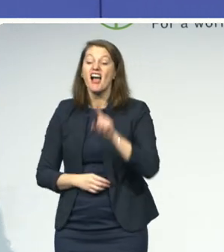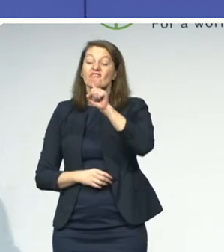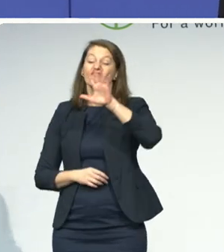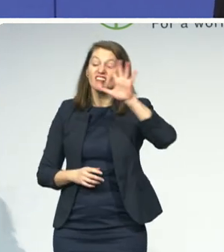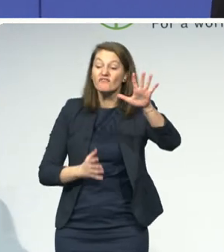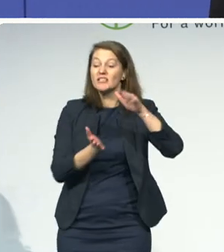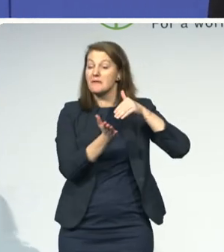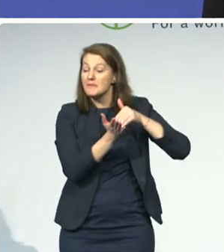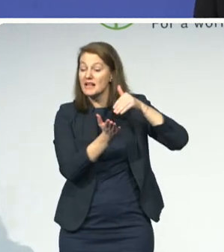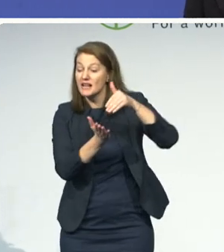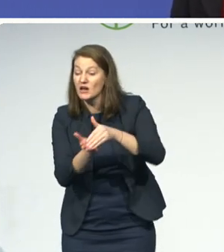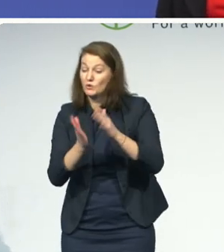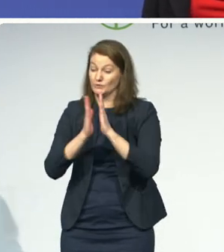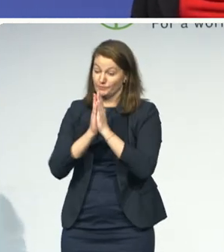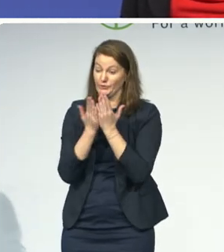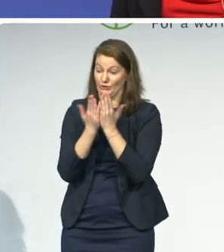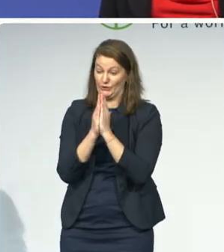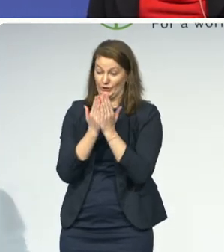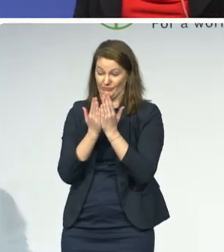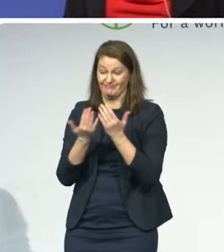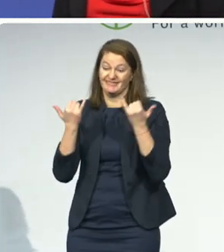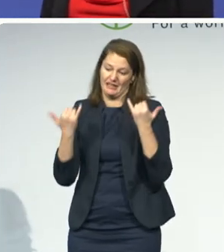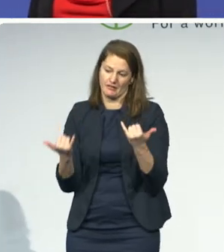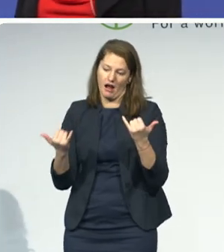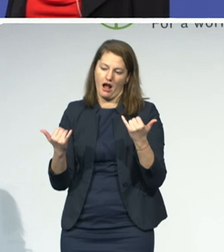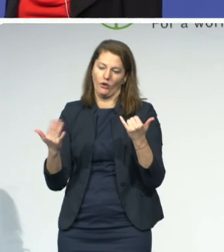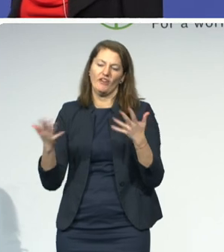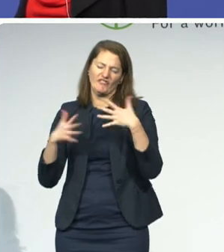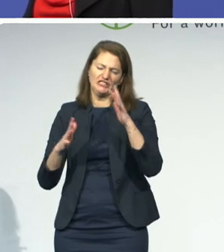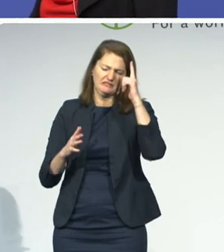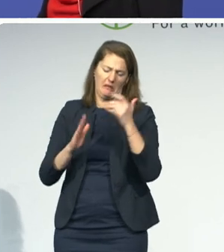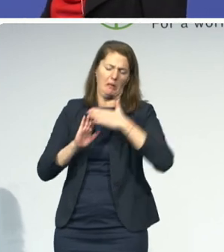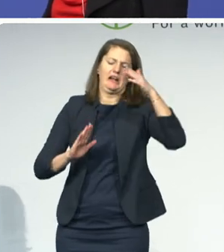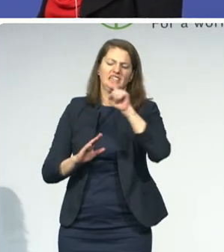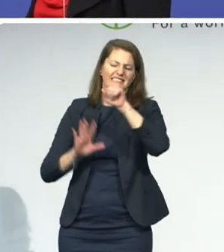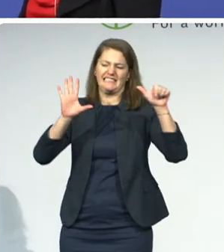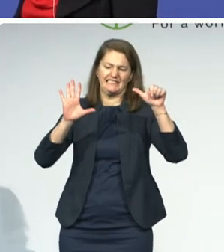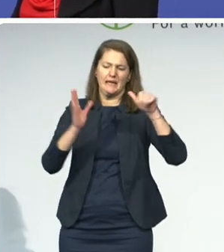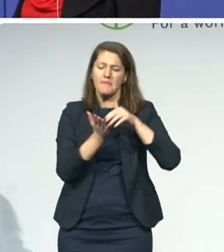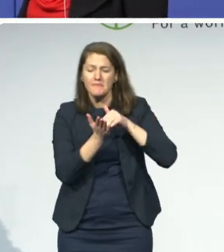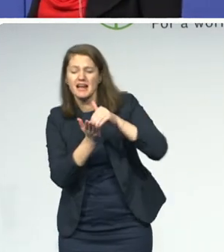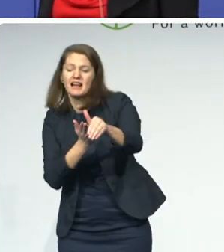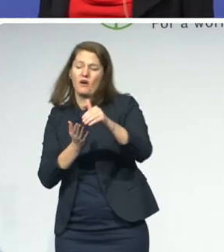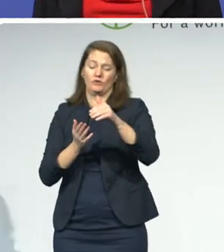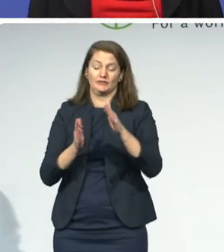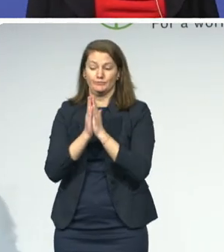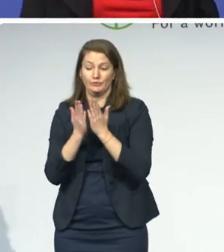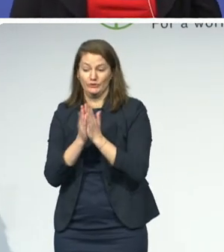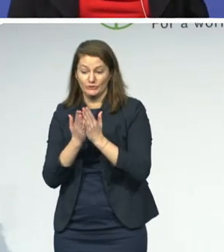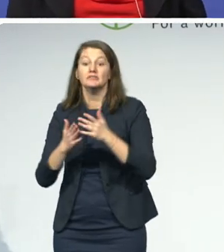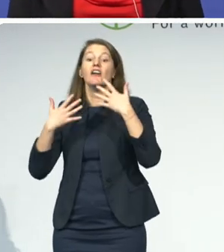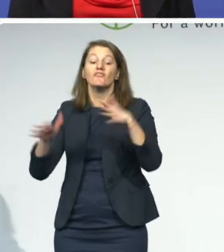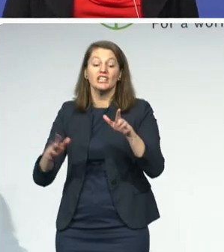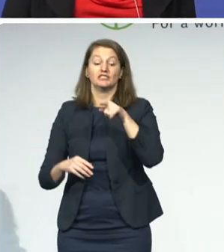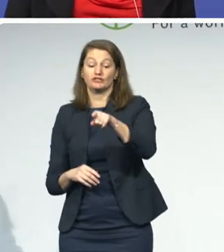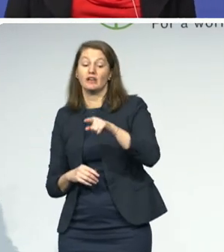I think we're close to 16 million now. And we have 700,000 users in 80 countries. And people say,